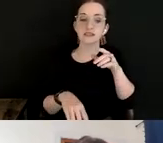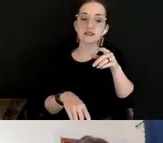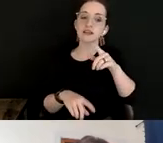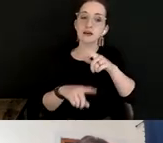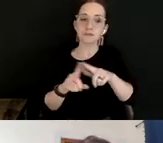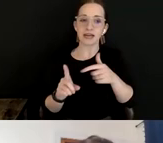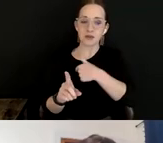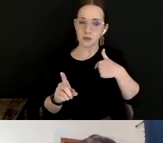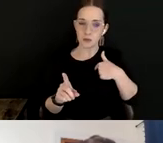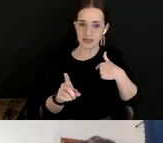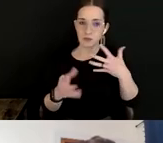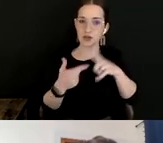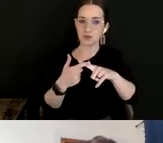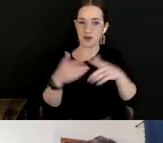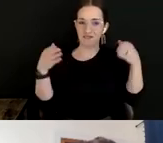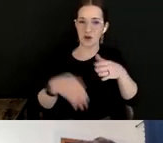those original reports.